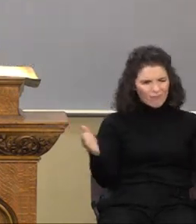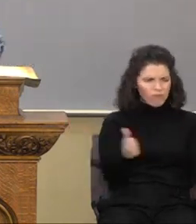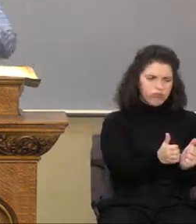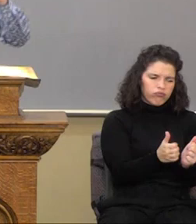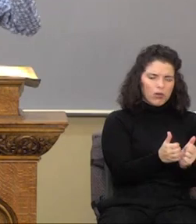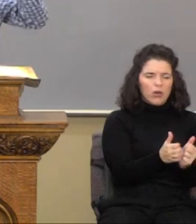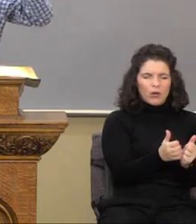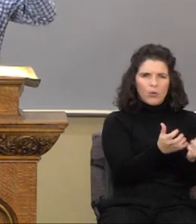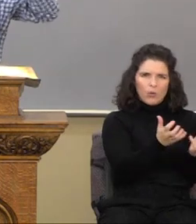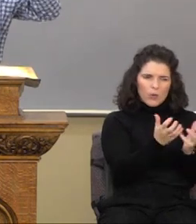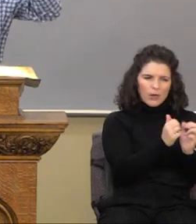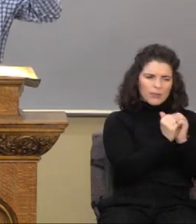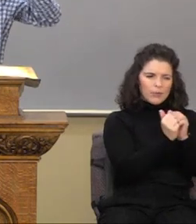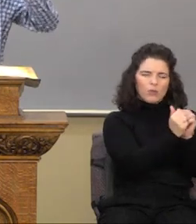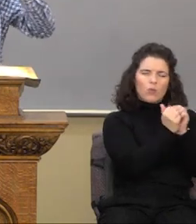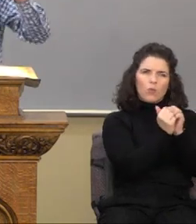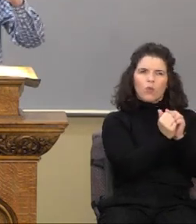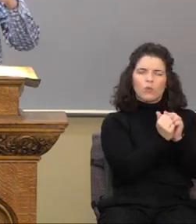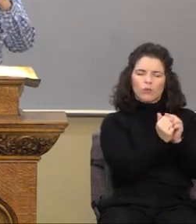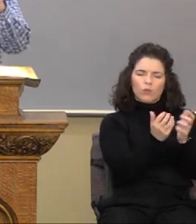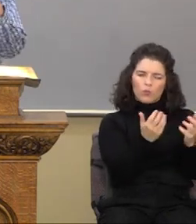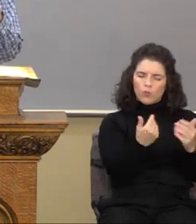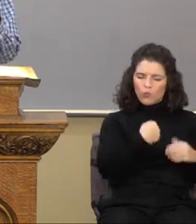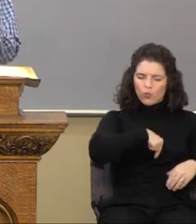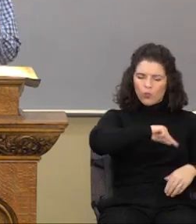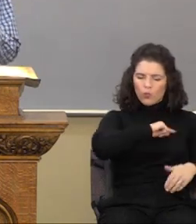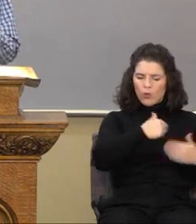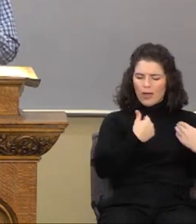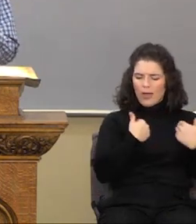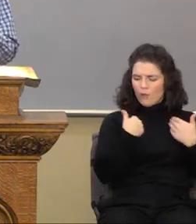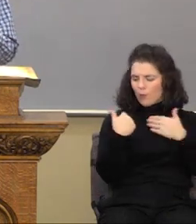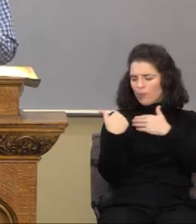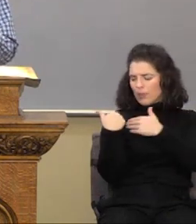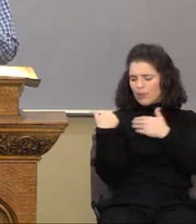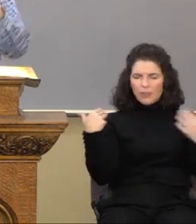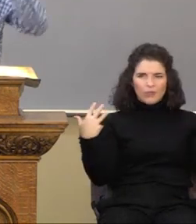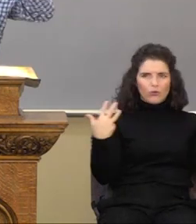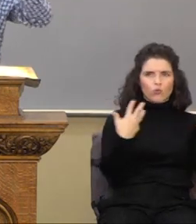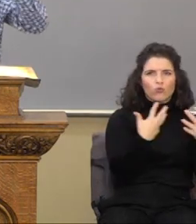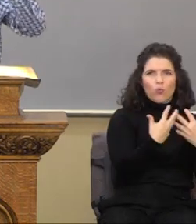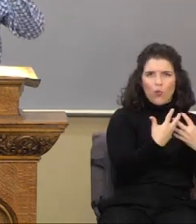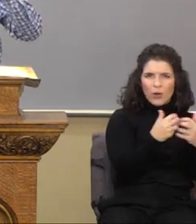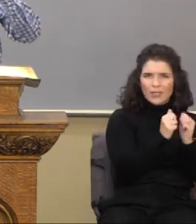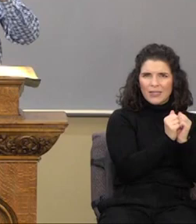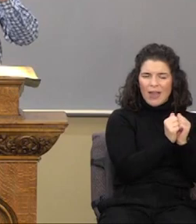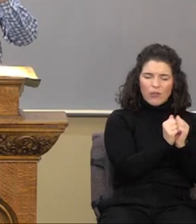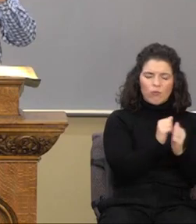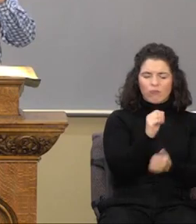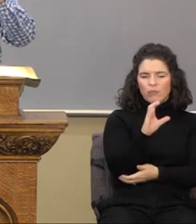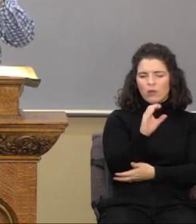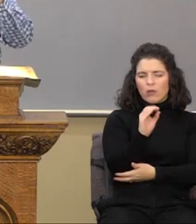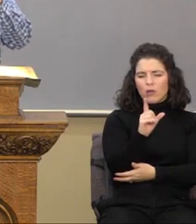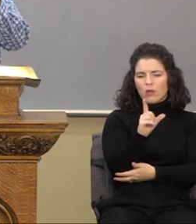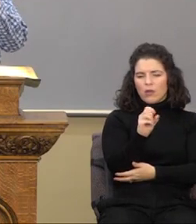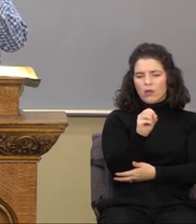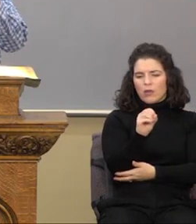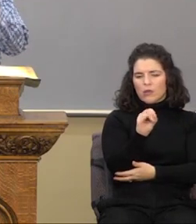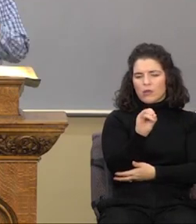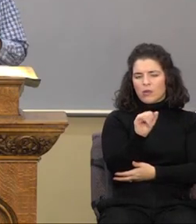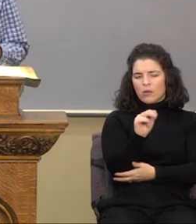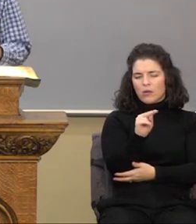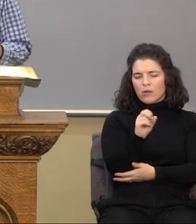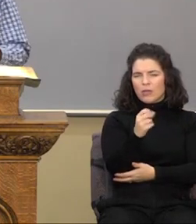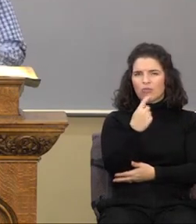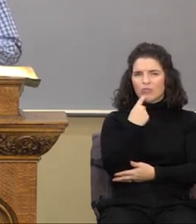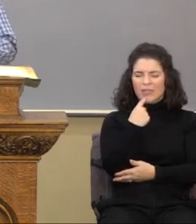a responsibility to be joined together. Paul calls it in the book of Colossians being knit together in love.